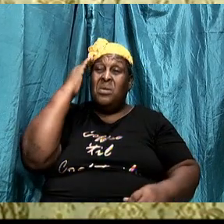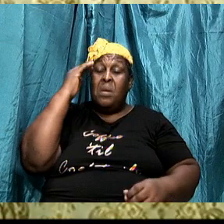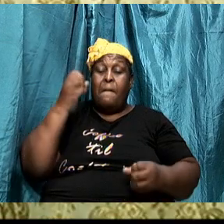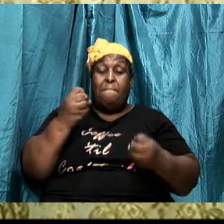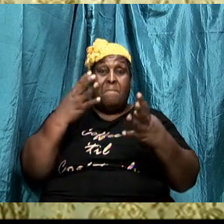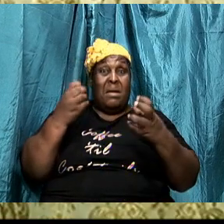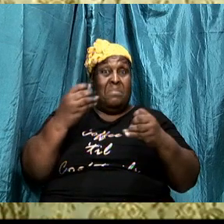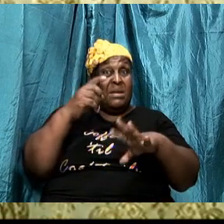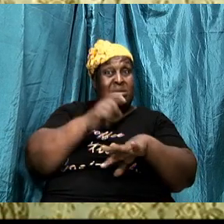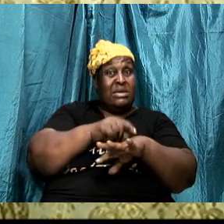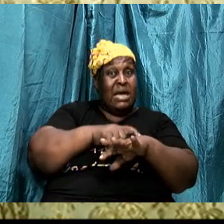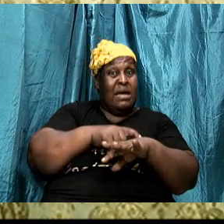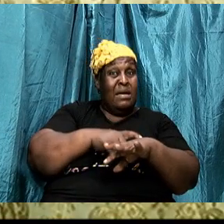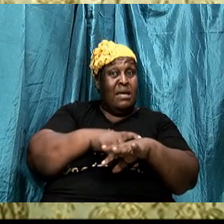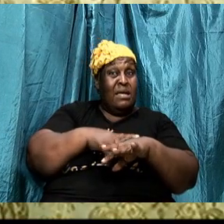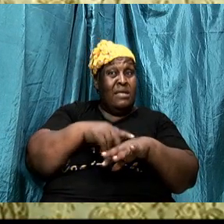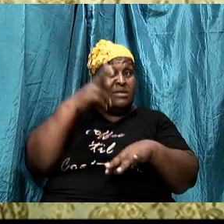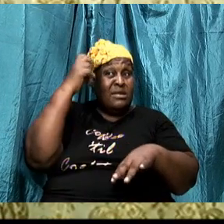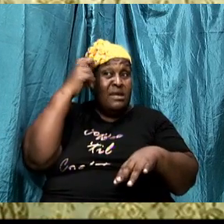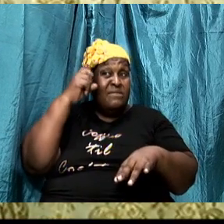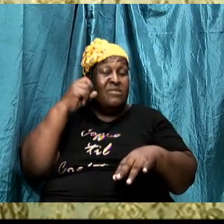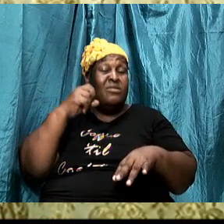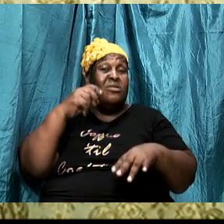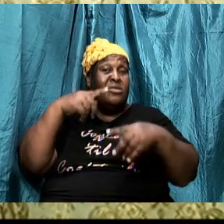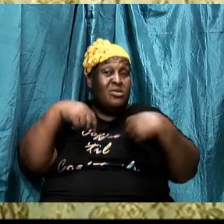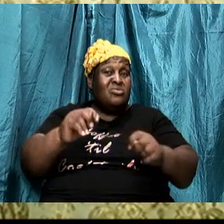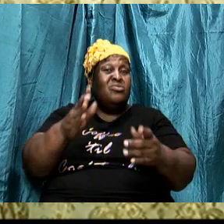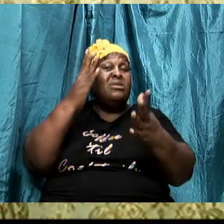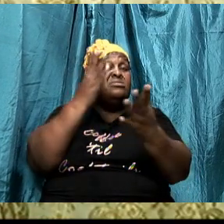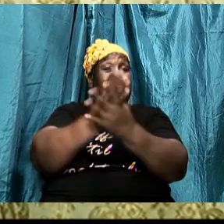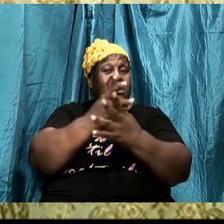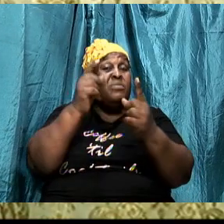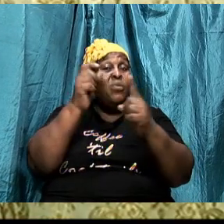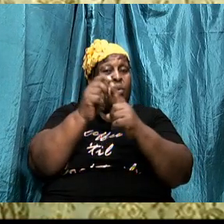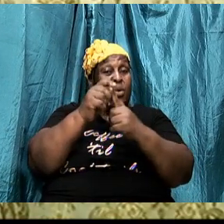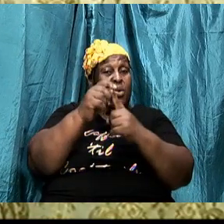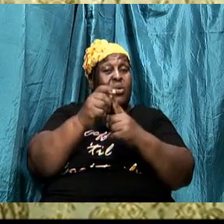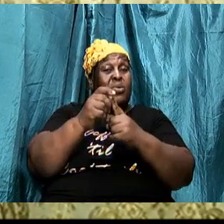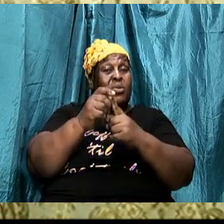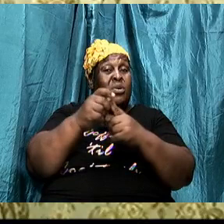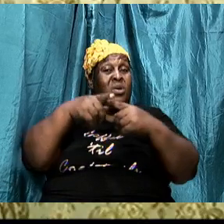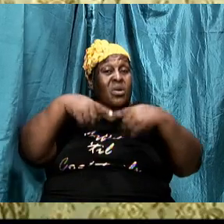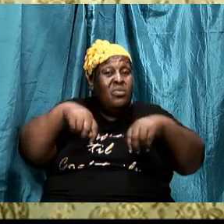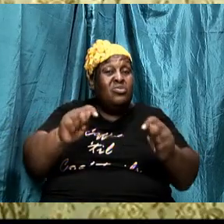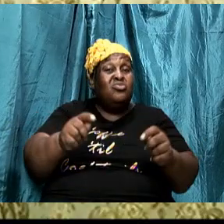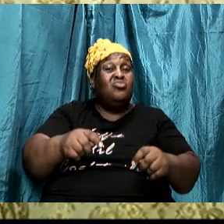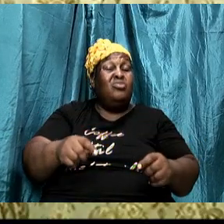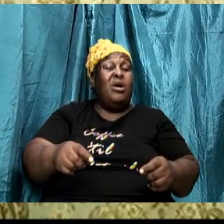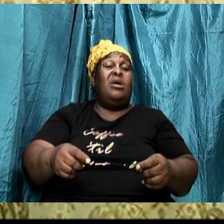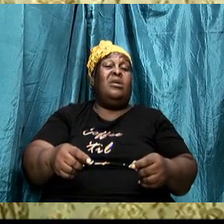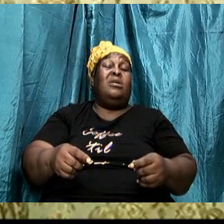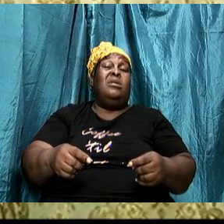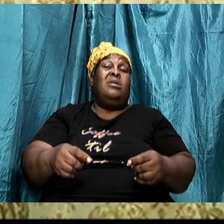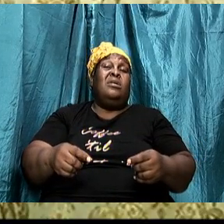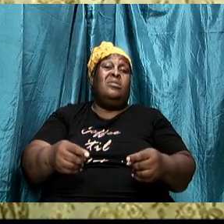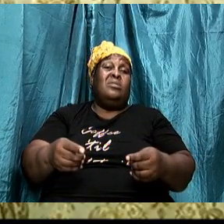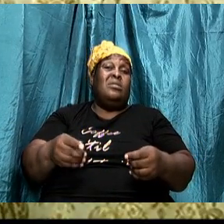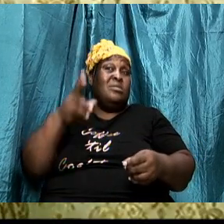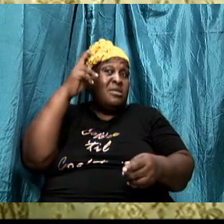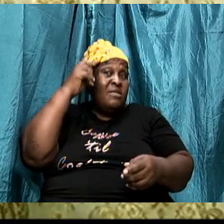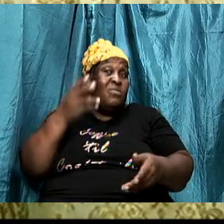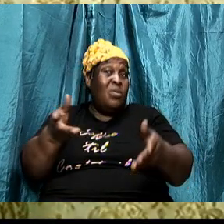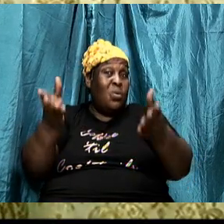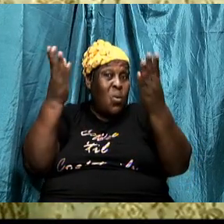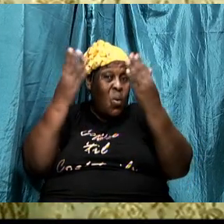adversaries try to distort word when we get the word of God the adversary will come to us and tell us that not so